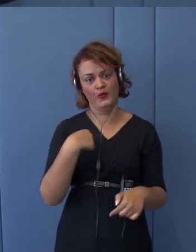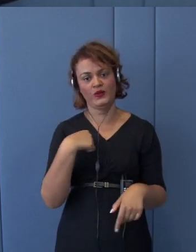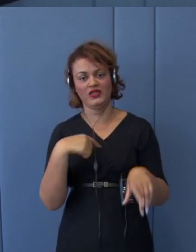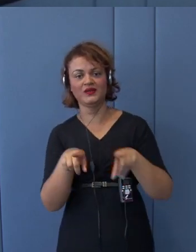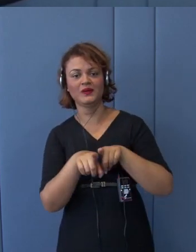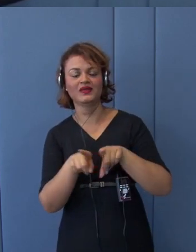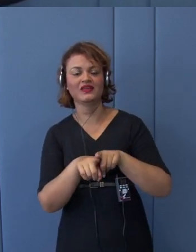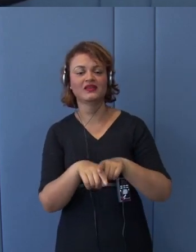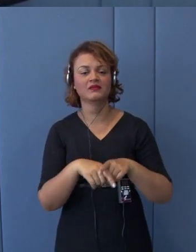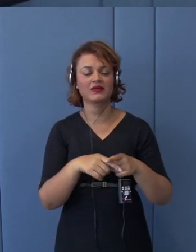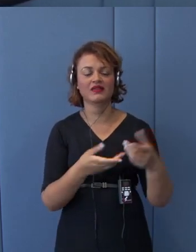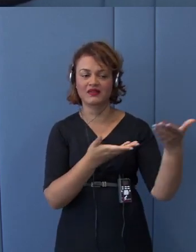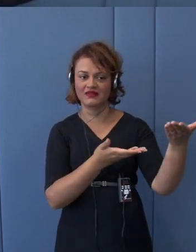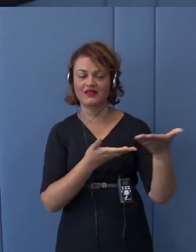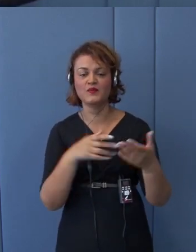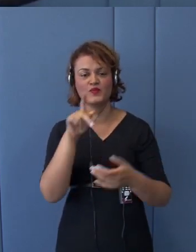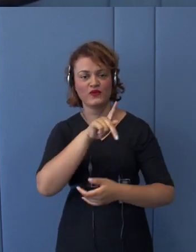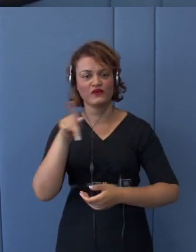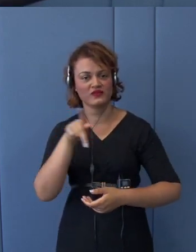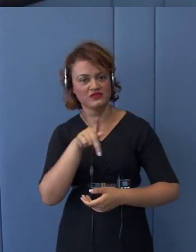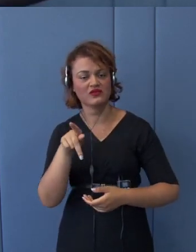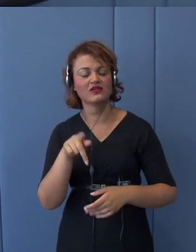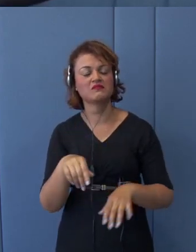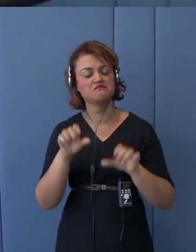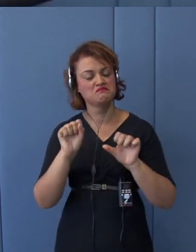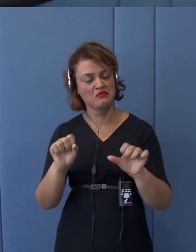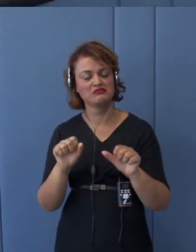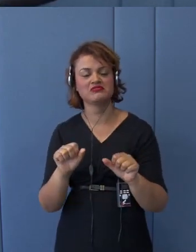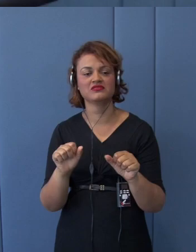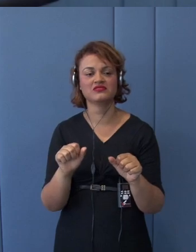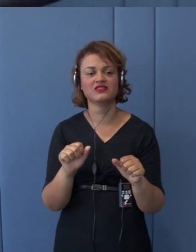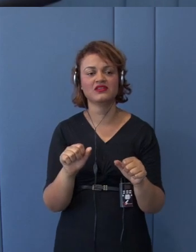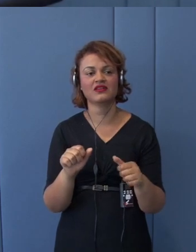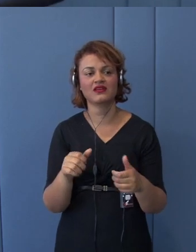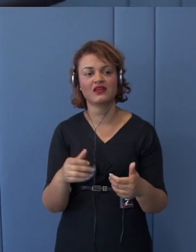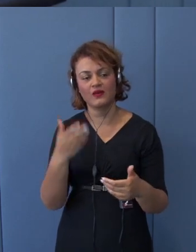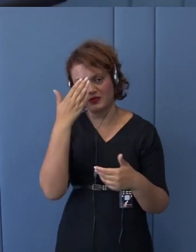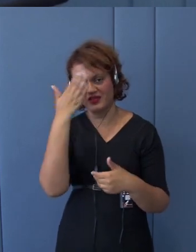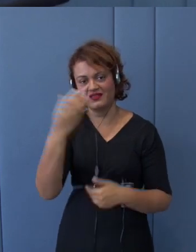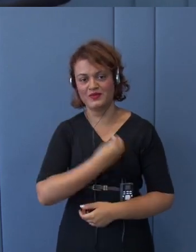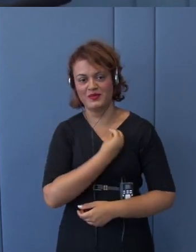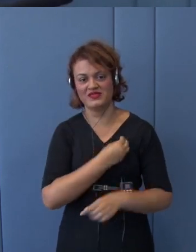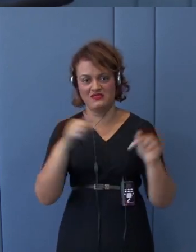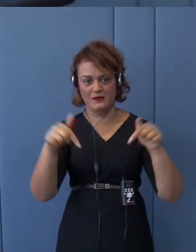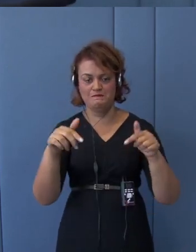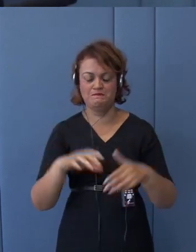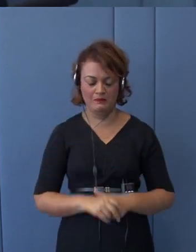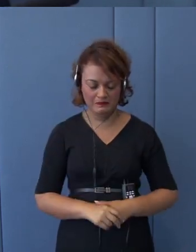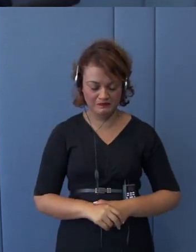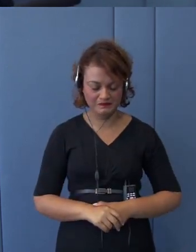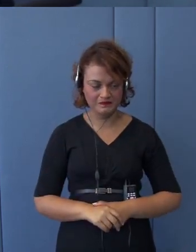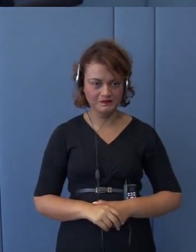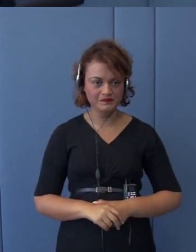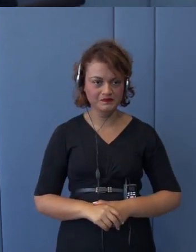the floor. Thank you very much for your presence here. Thank you very much.